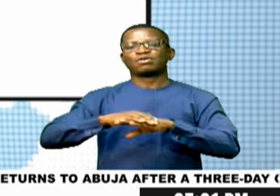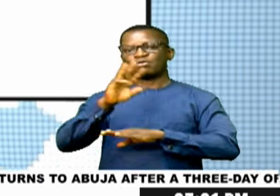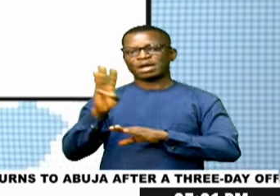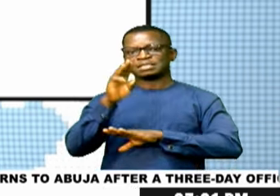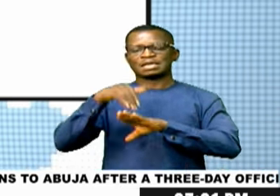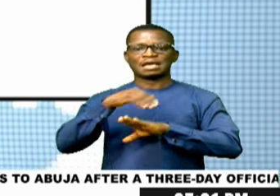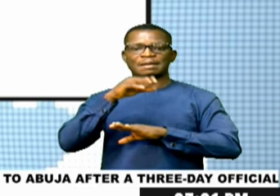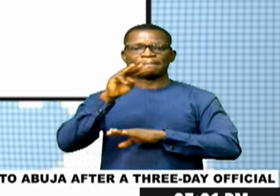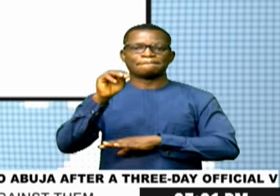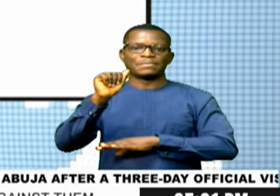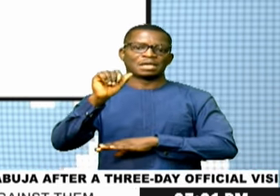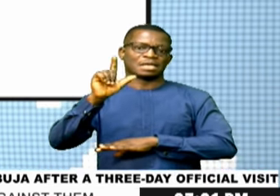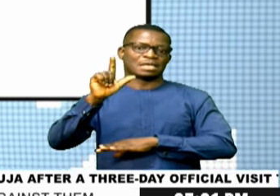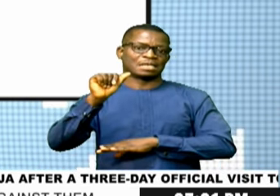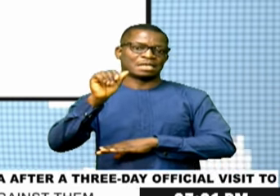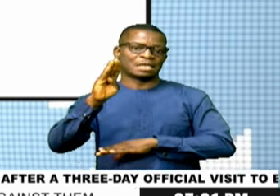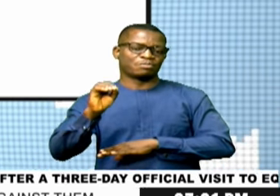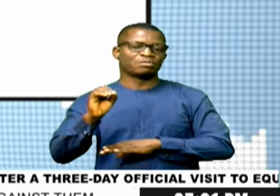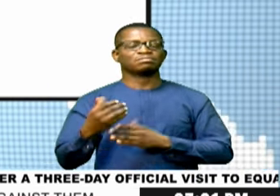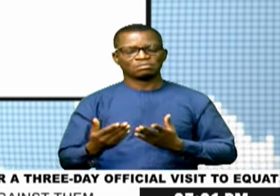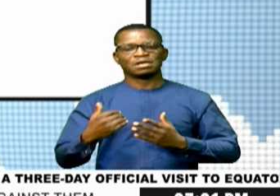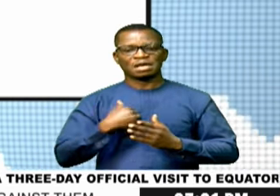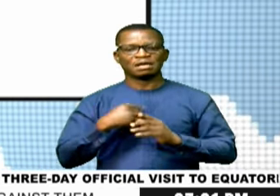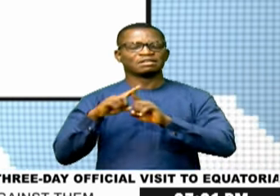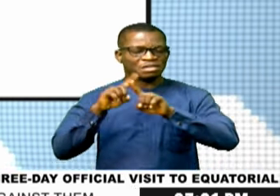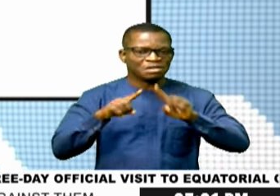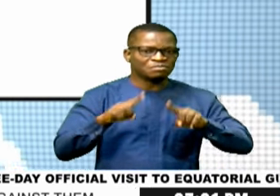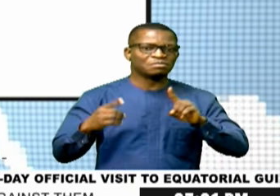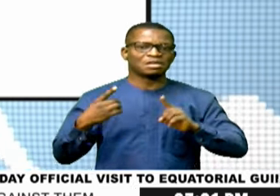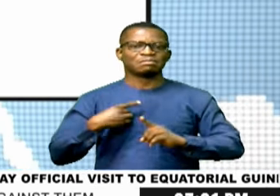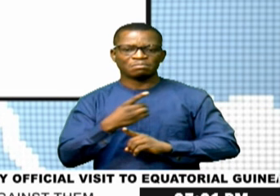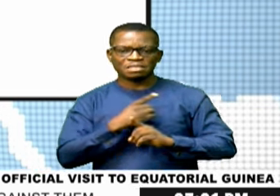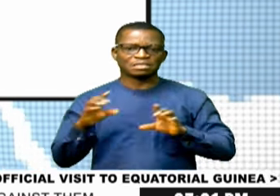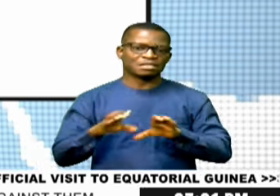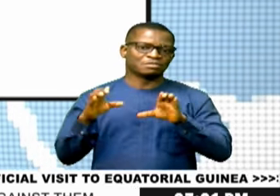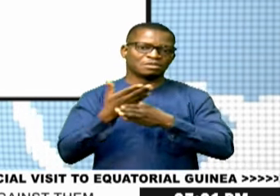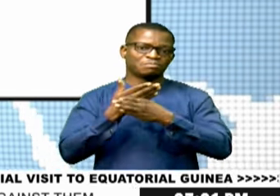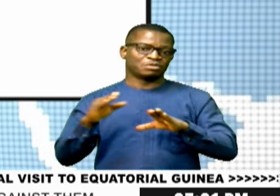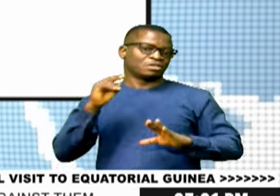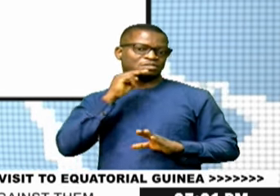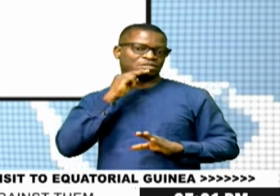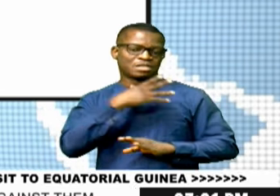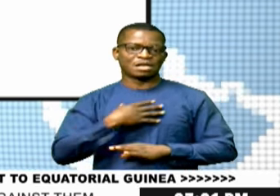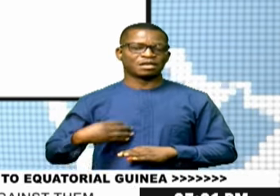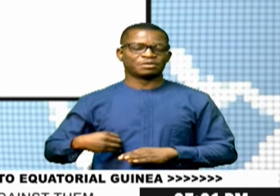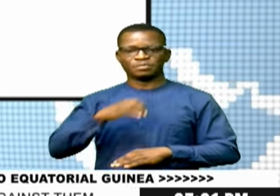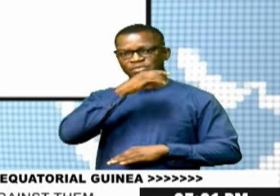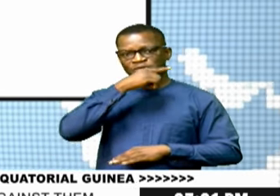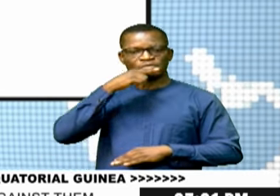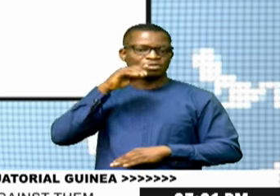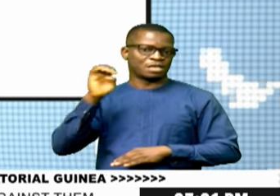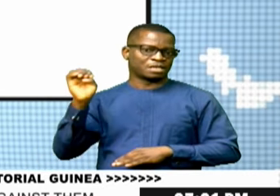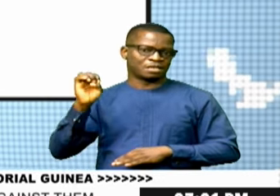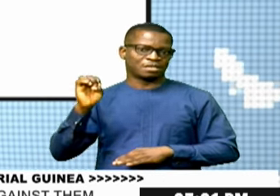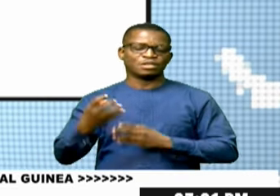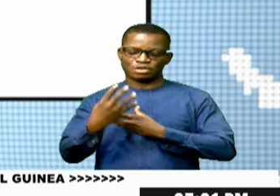the President embarked on a number of diplomatic and economic activities within Nigeria and Equatorial Guinea, including